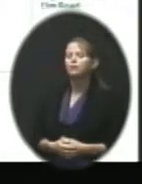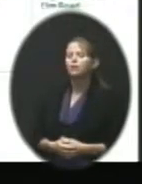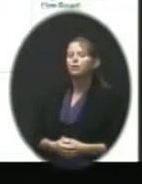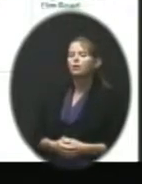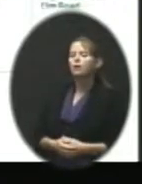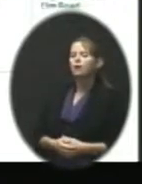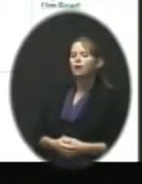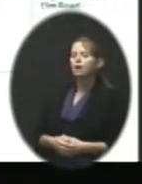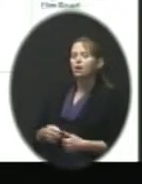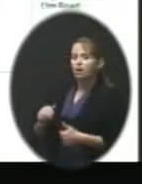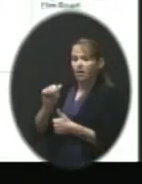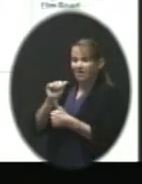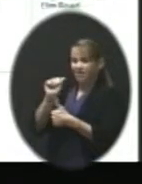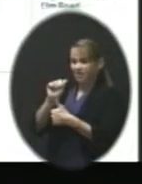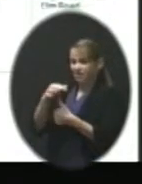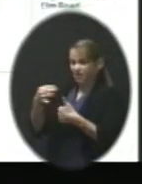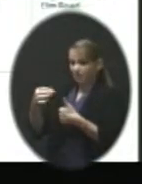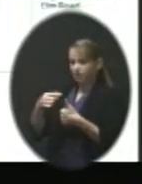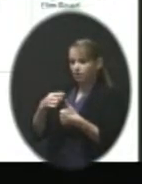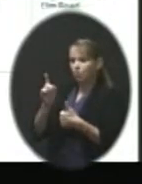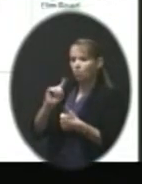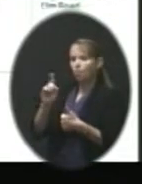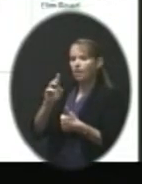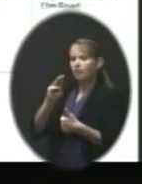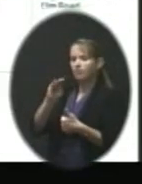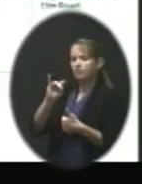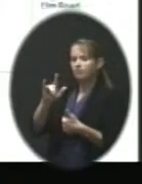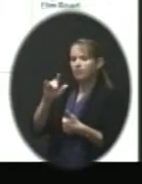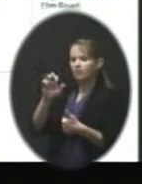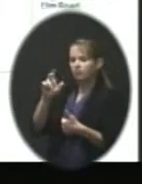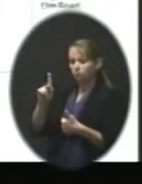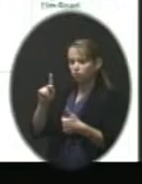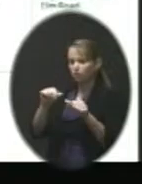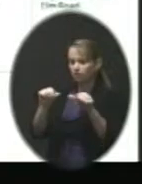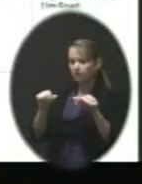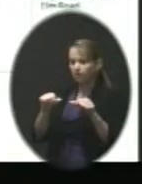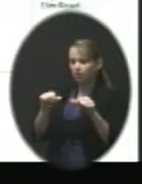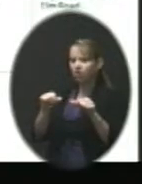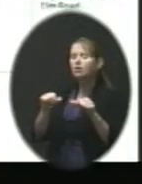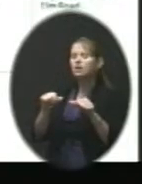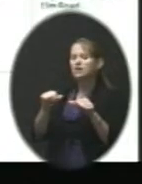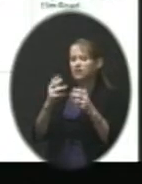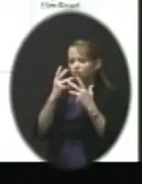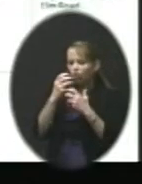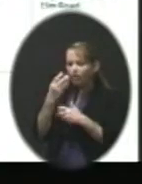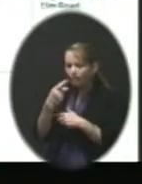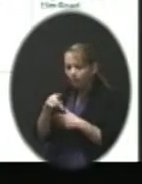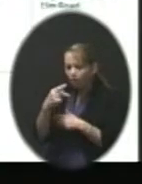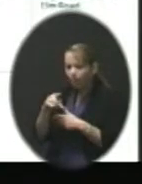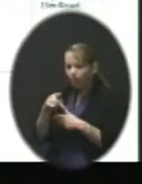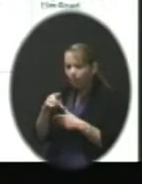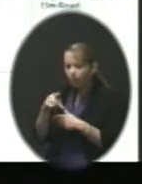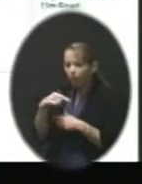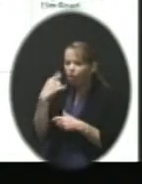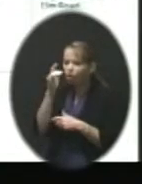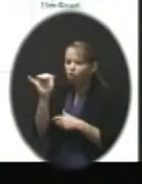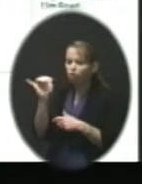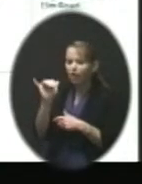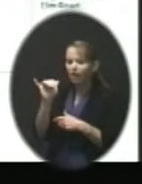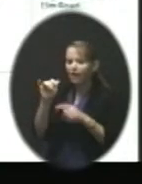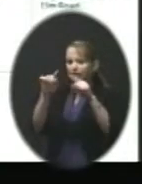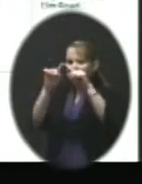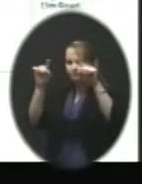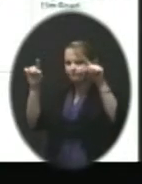Here's option A. And the area that is the Millbrook boundaries is the purple, deep purple area. I say it kind of looks like the state of